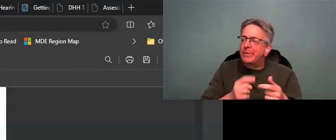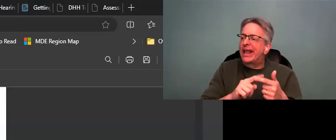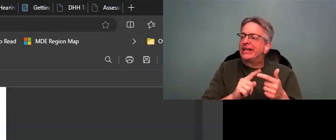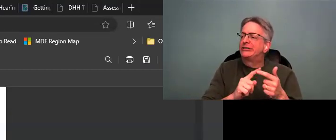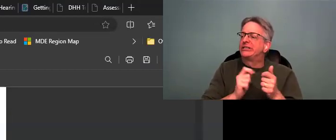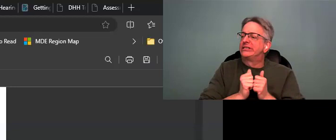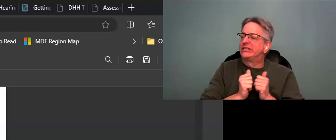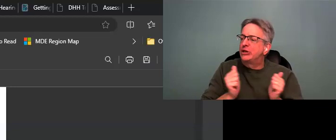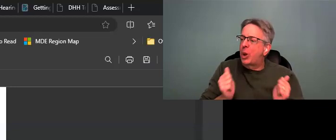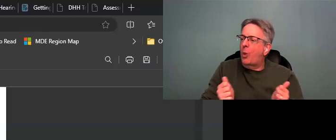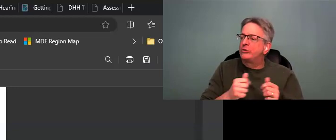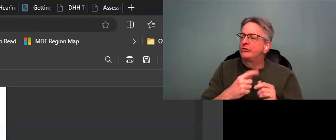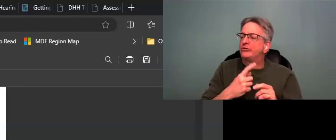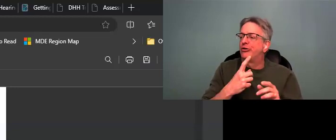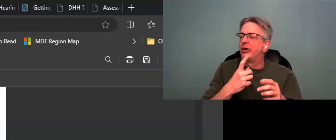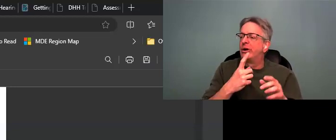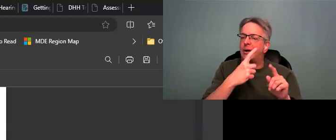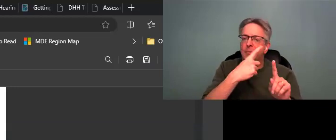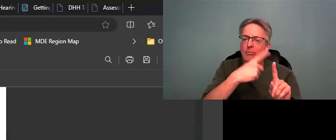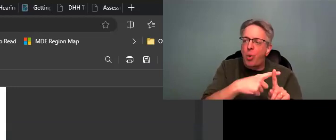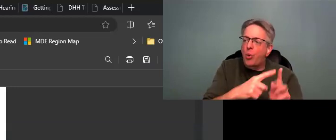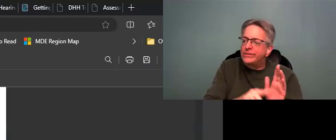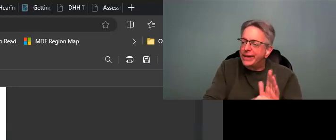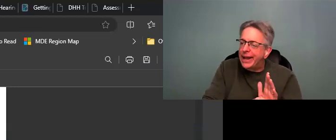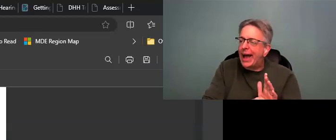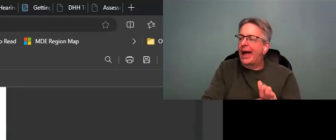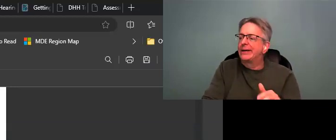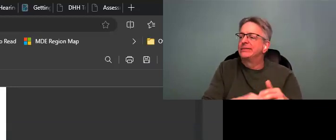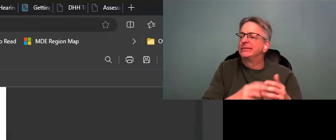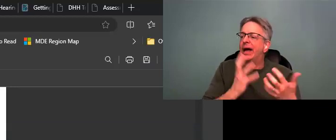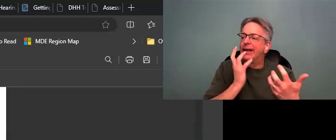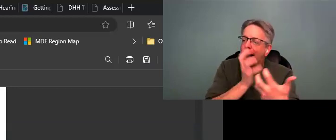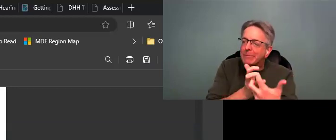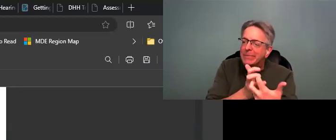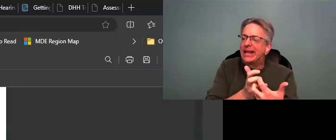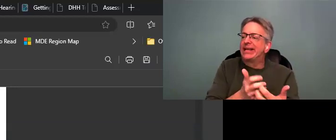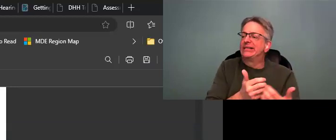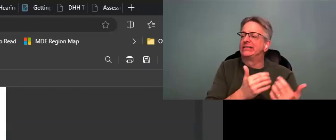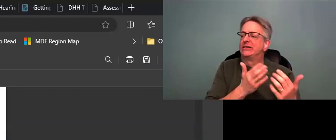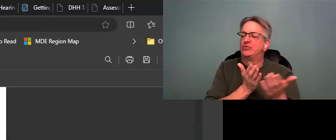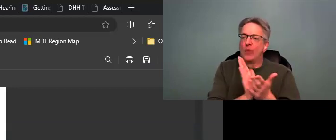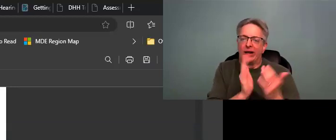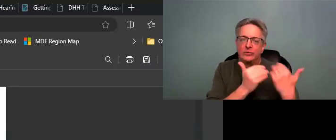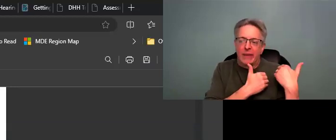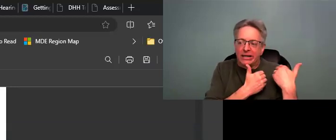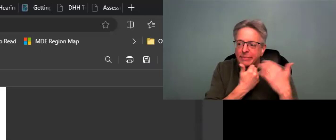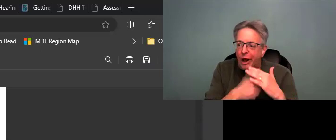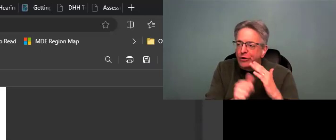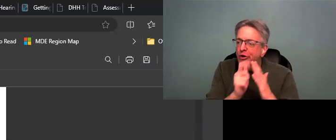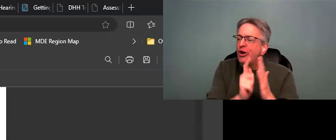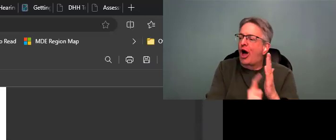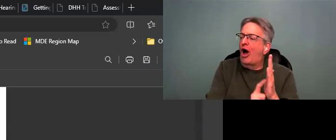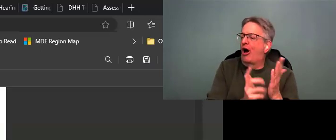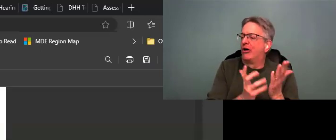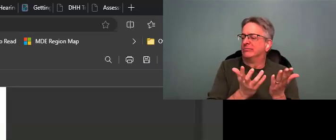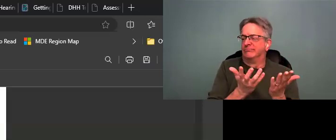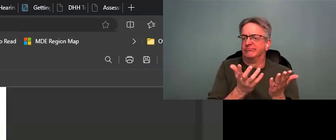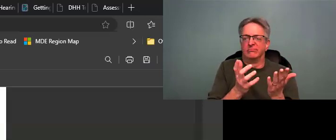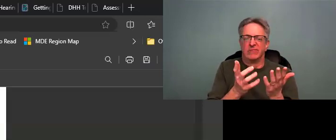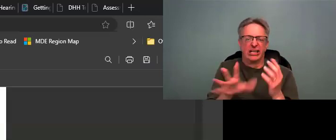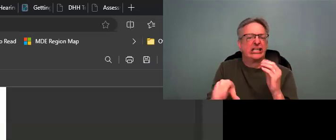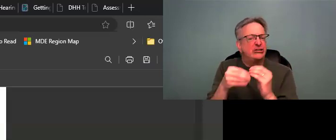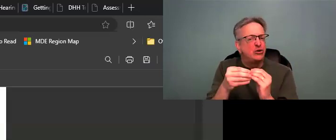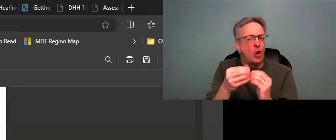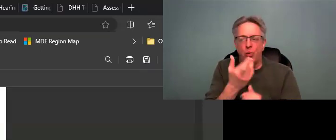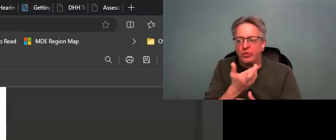So self-determination, disclosure, pros and cons, accommodations, rights and responsibilities